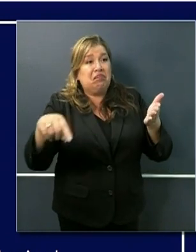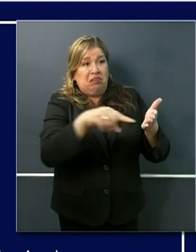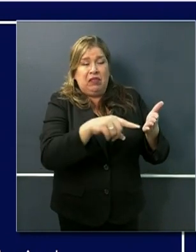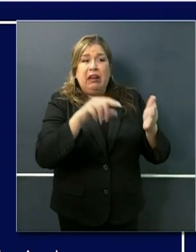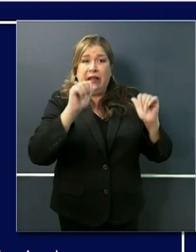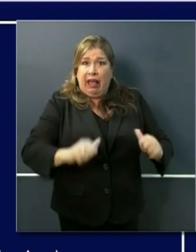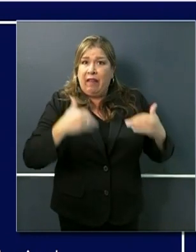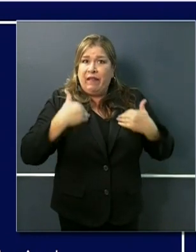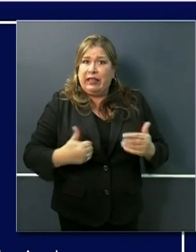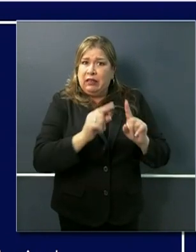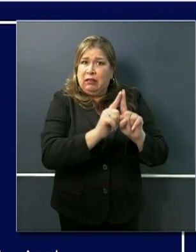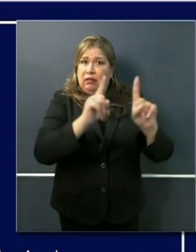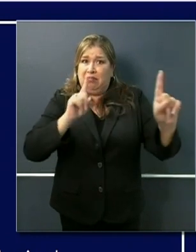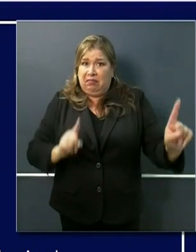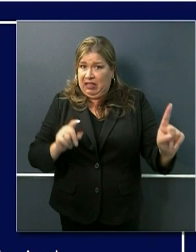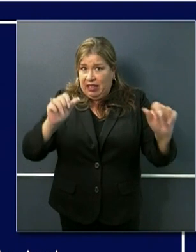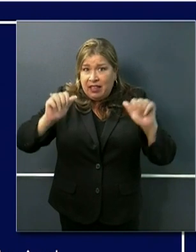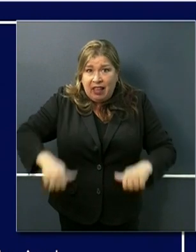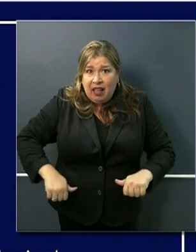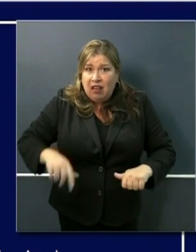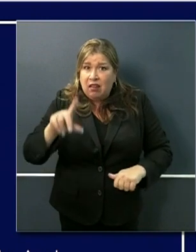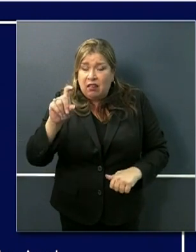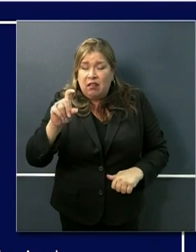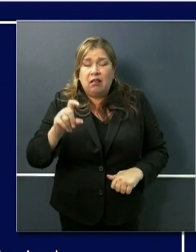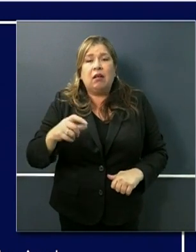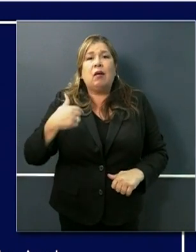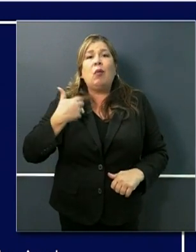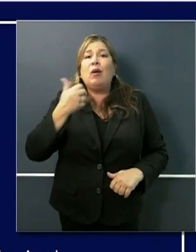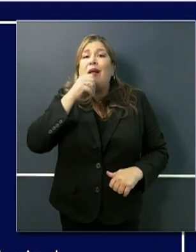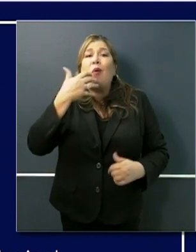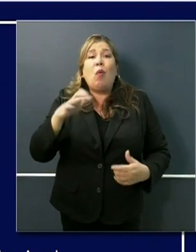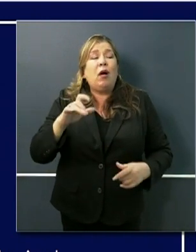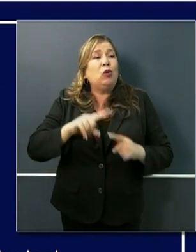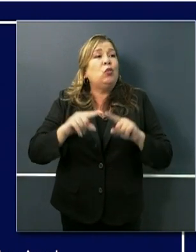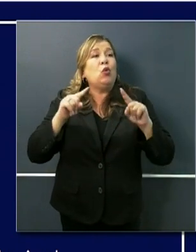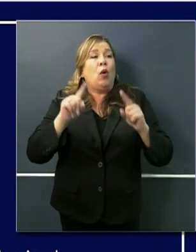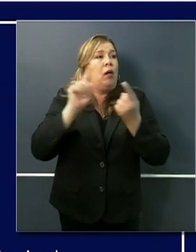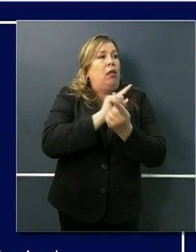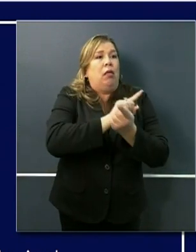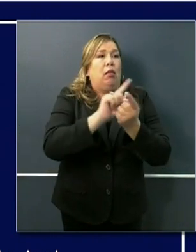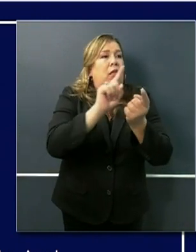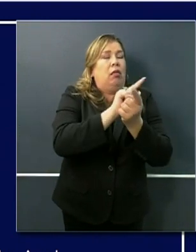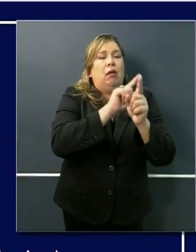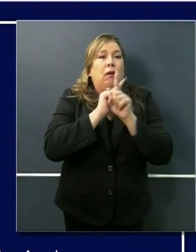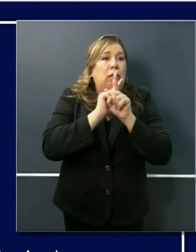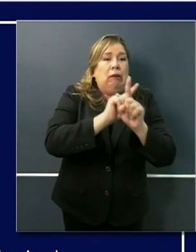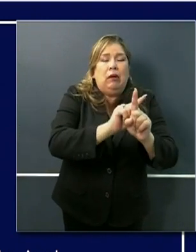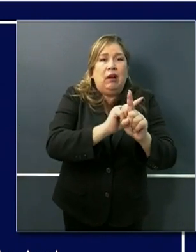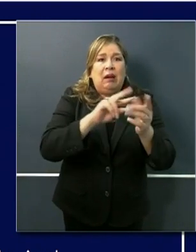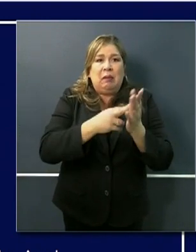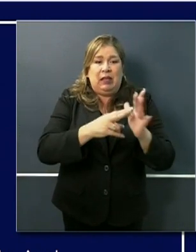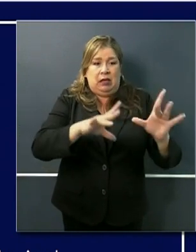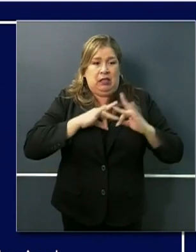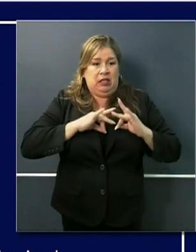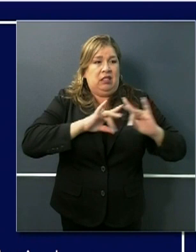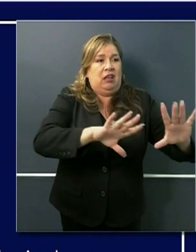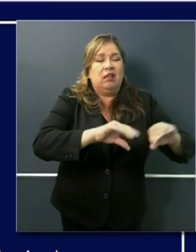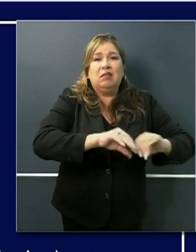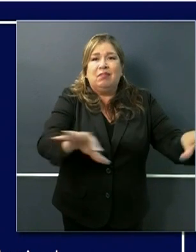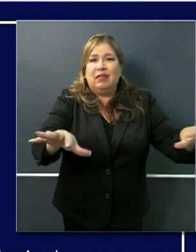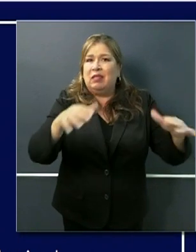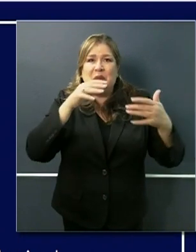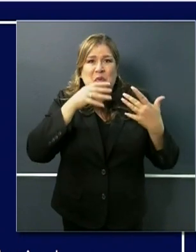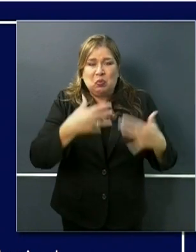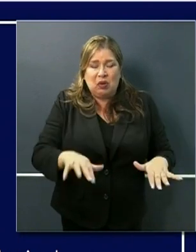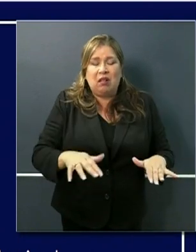that means we need to spend we can spend less time trying to avoid bumping into one another trying to avoid potentially exposing one another to COVID